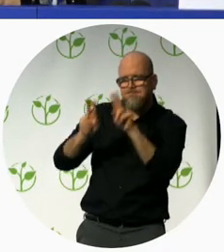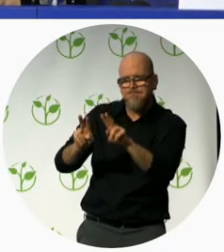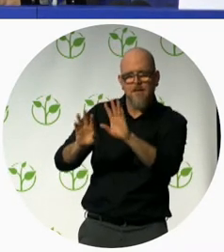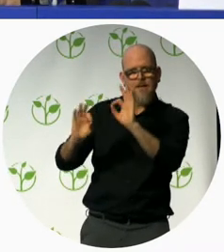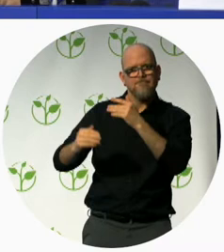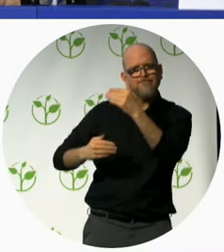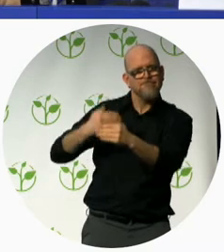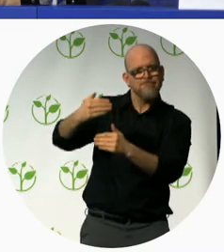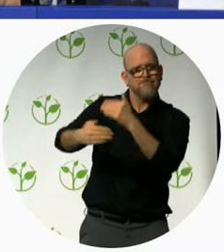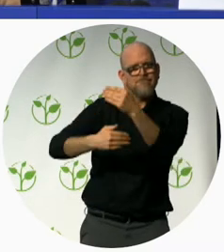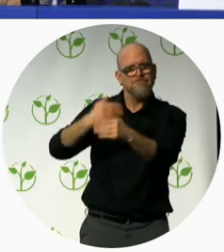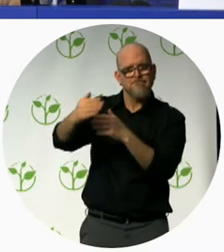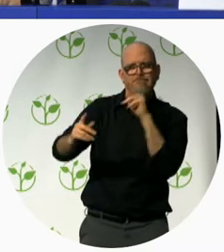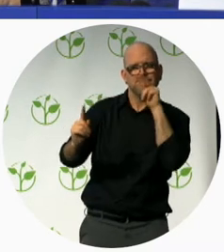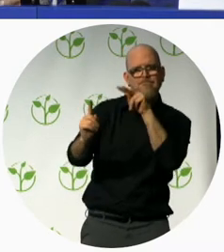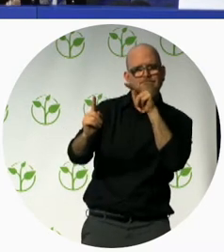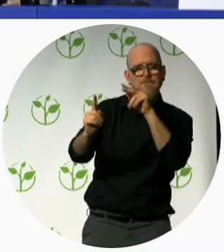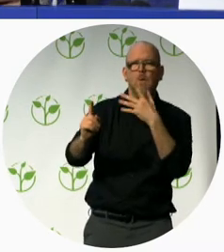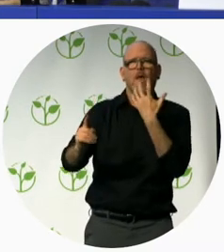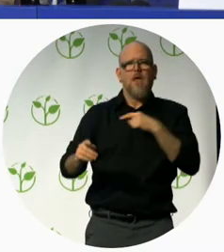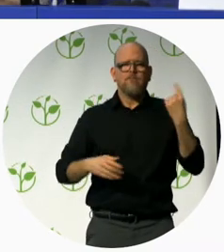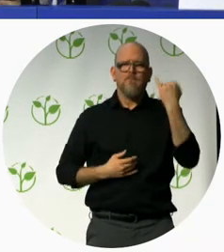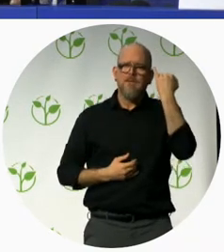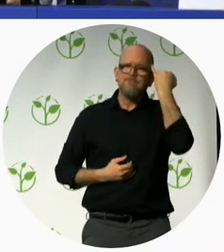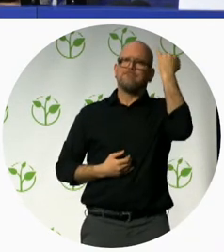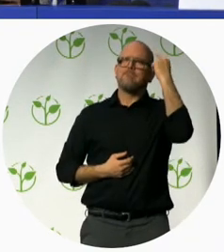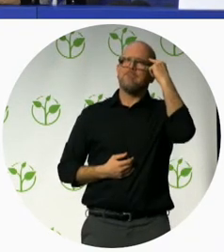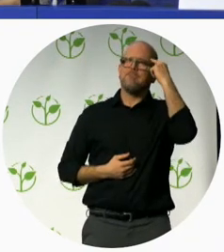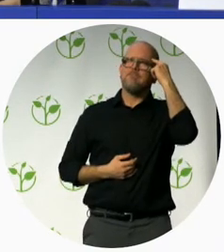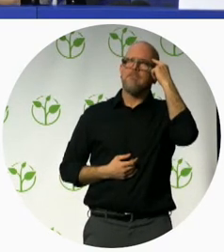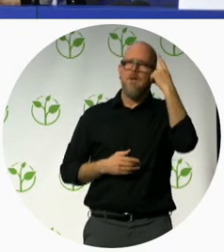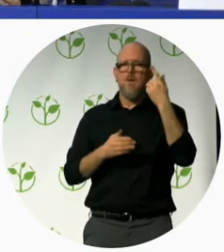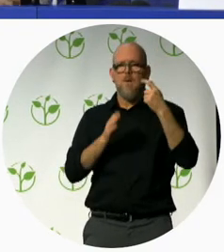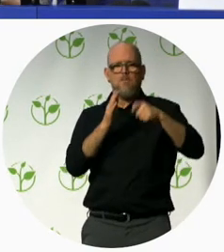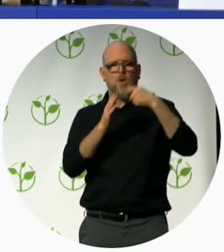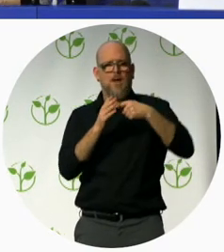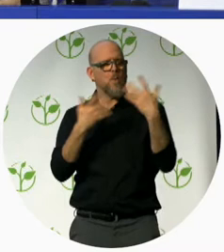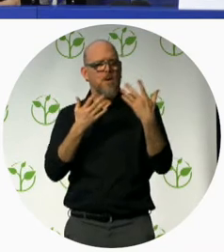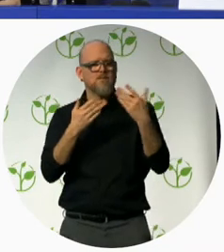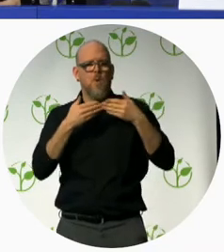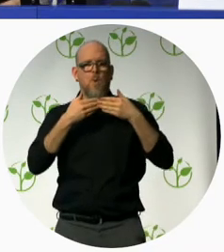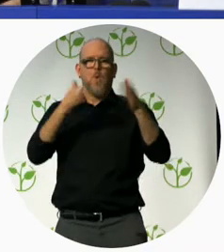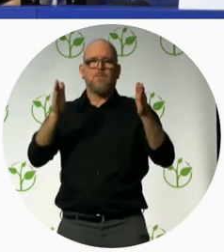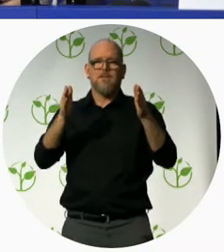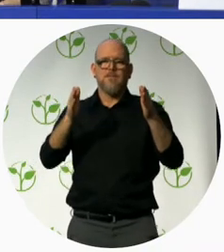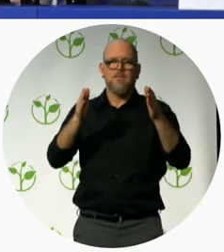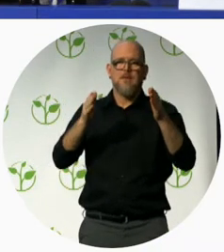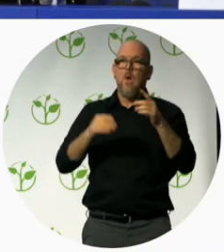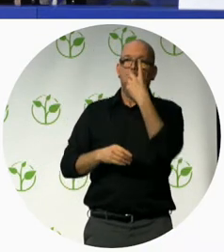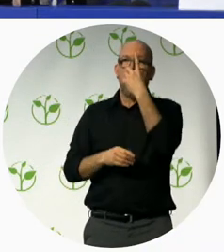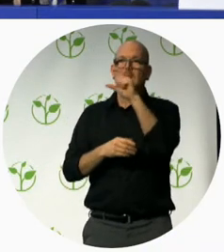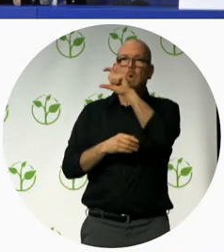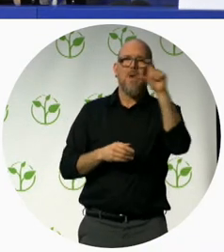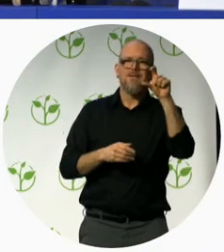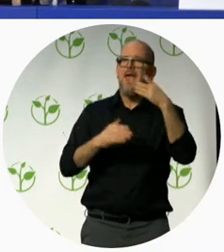the organization's CEO announced the opening of an accessibility week which included experiential activities to